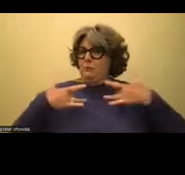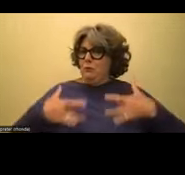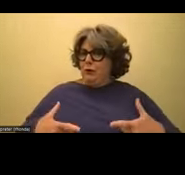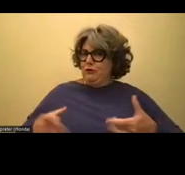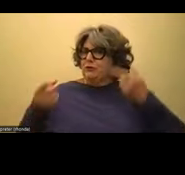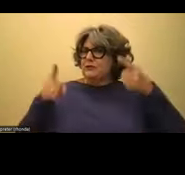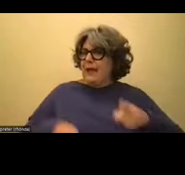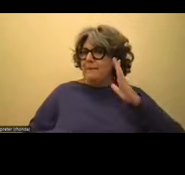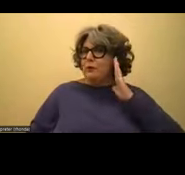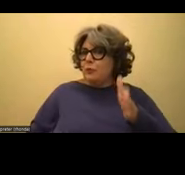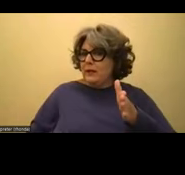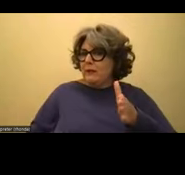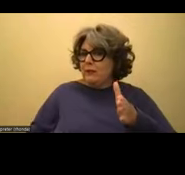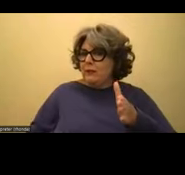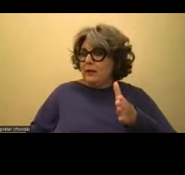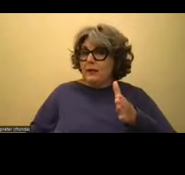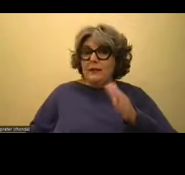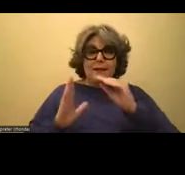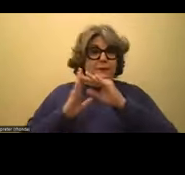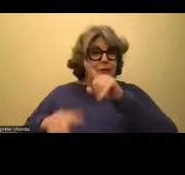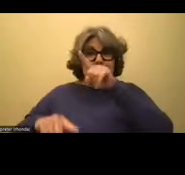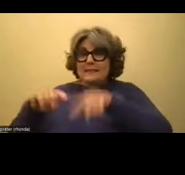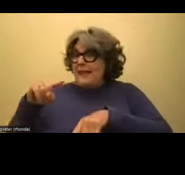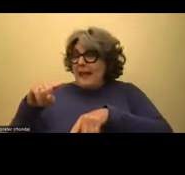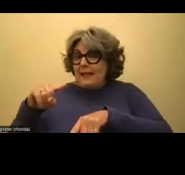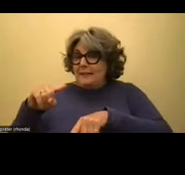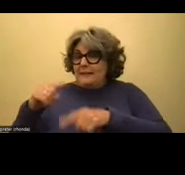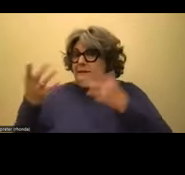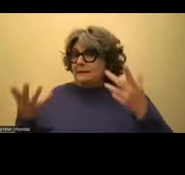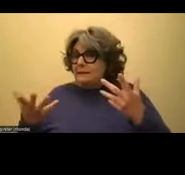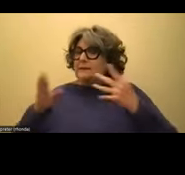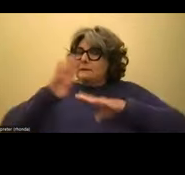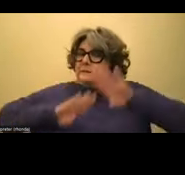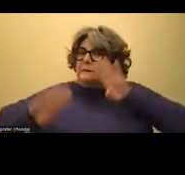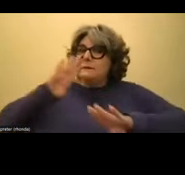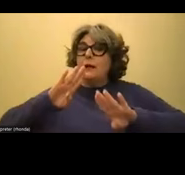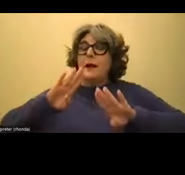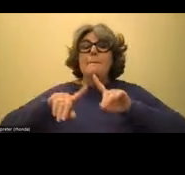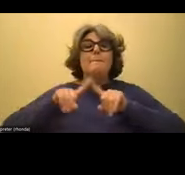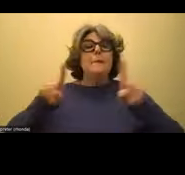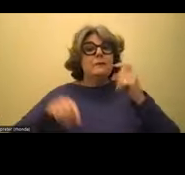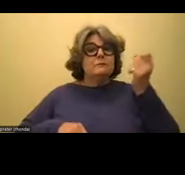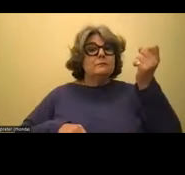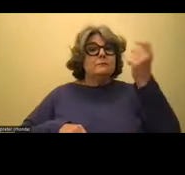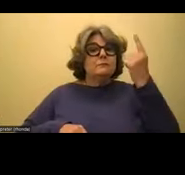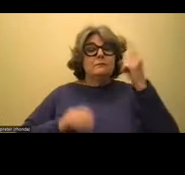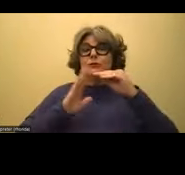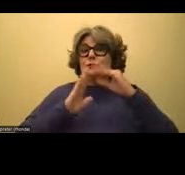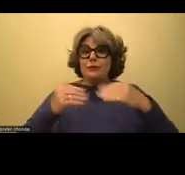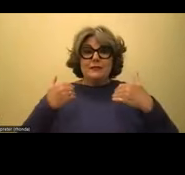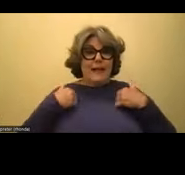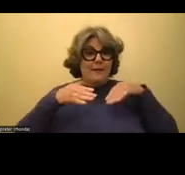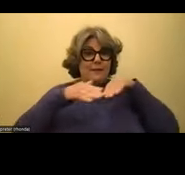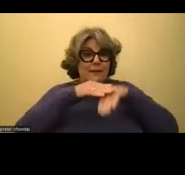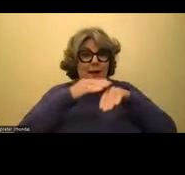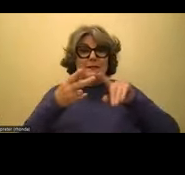The students are being asked to do something they can't do. And what I've noticed is that when students gain the skills and access to the accommodations that